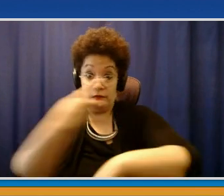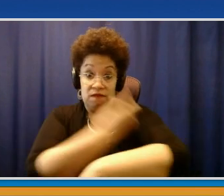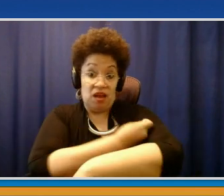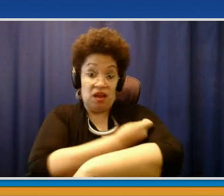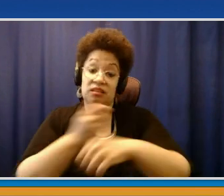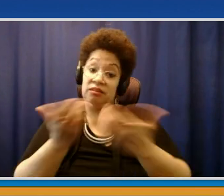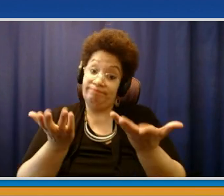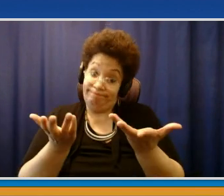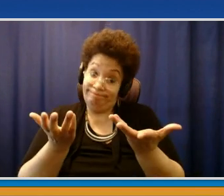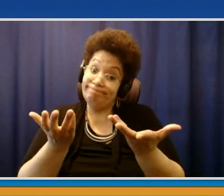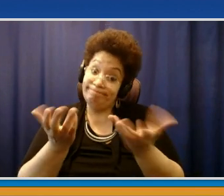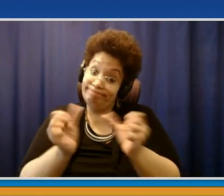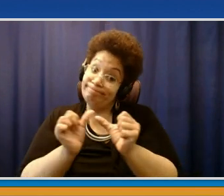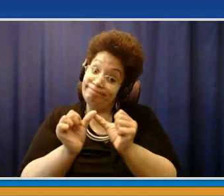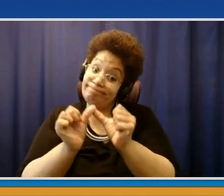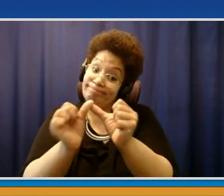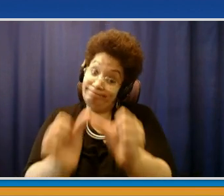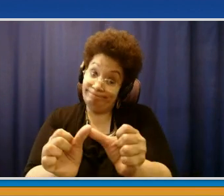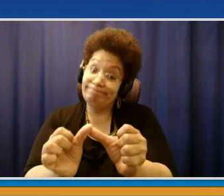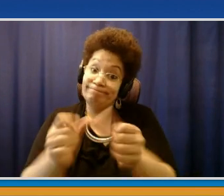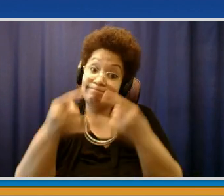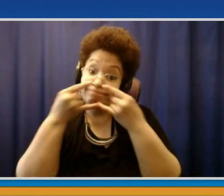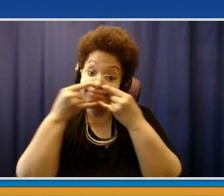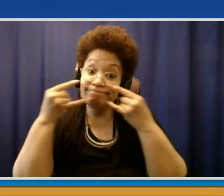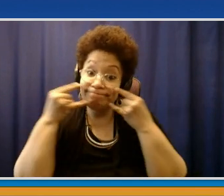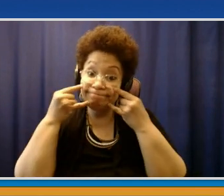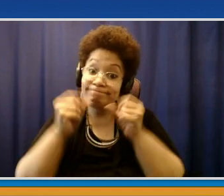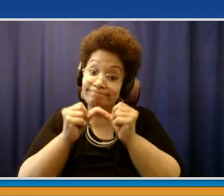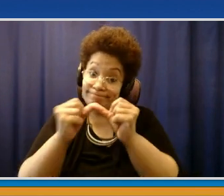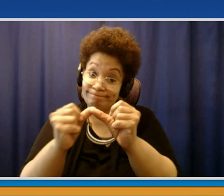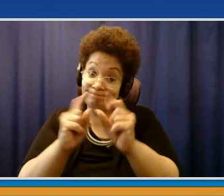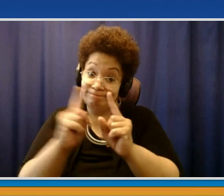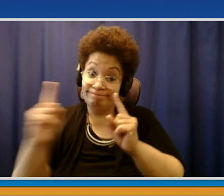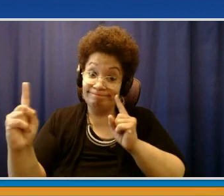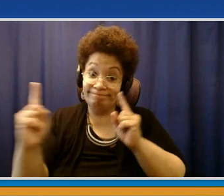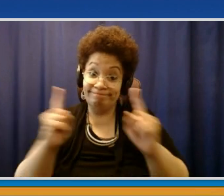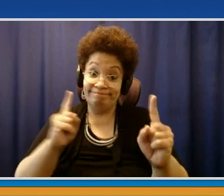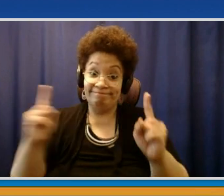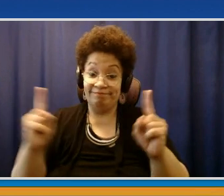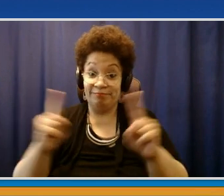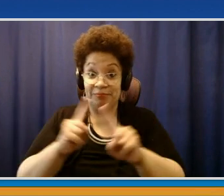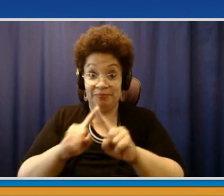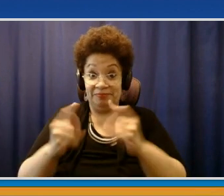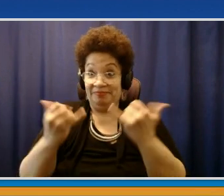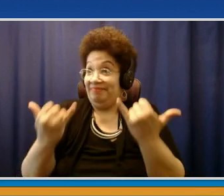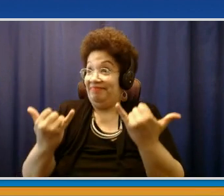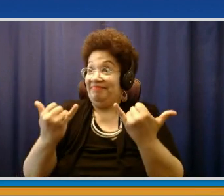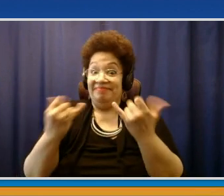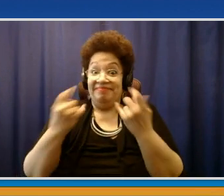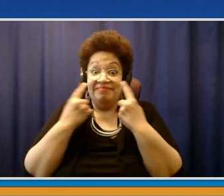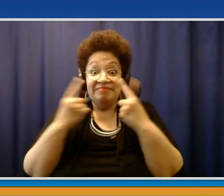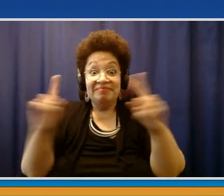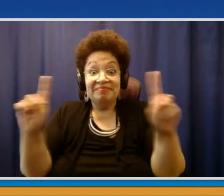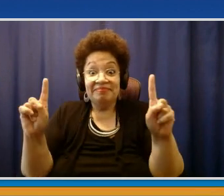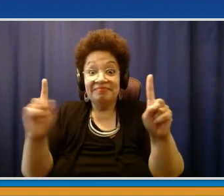continue to socially distance. But what we're seeing now is really the next big step to opening up the society. Different states are doing it at different